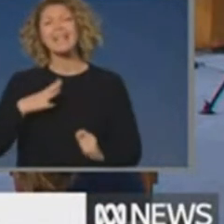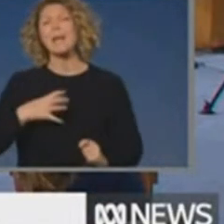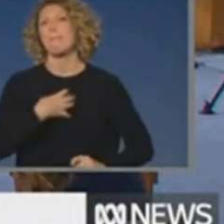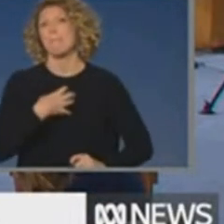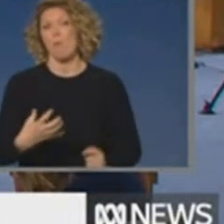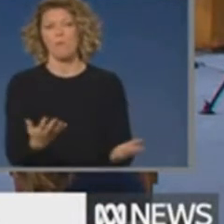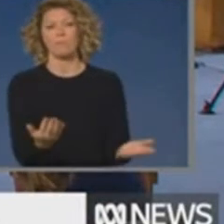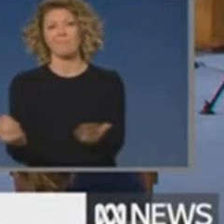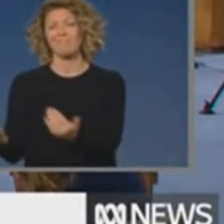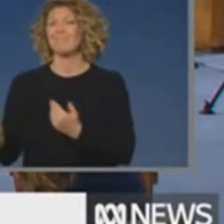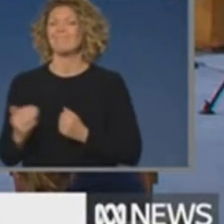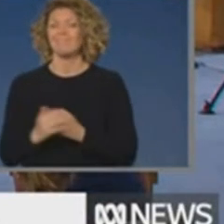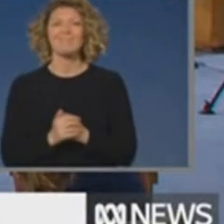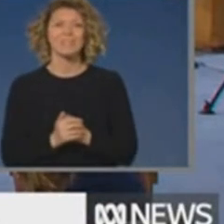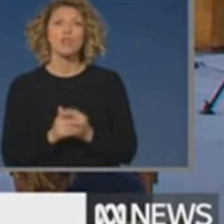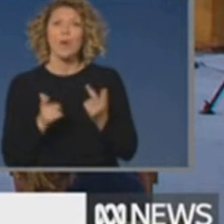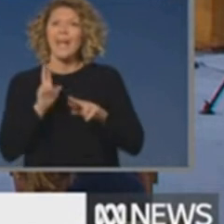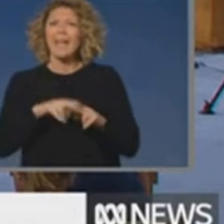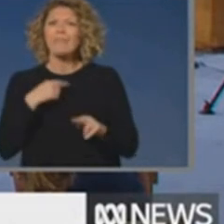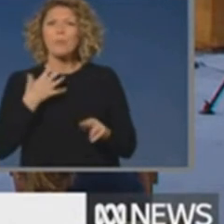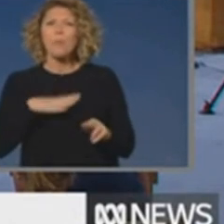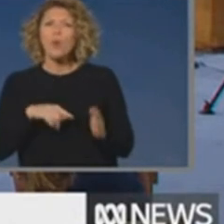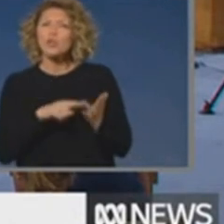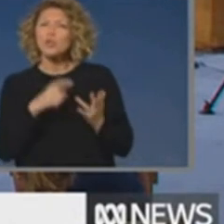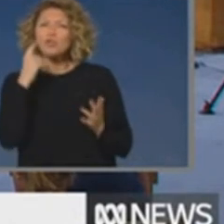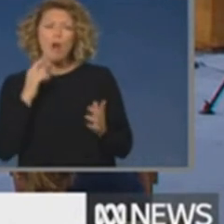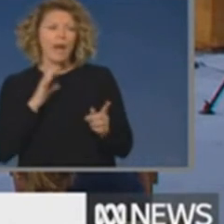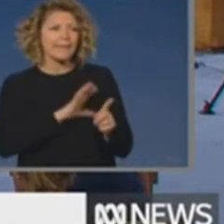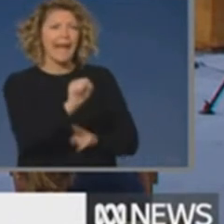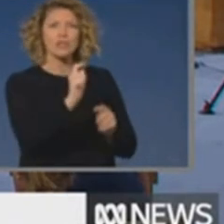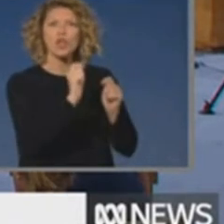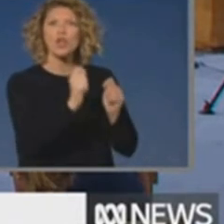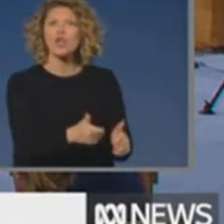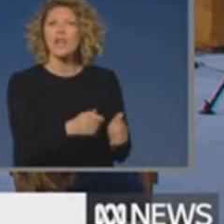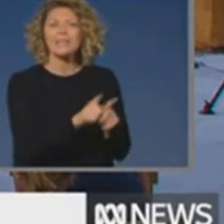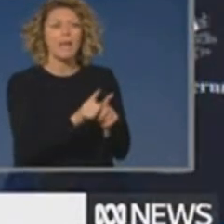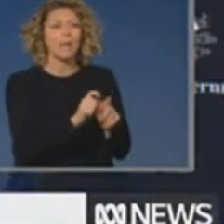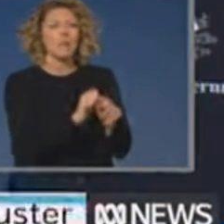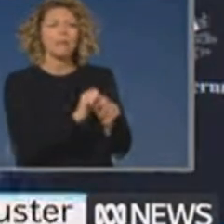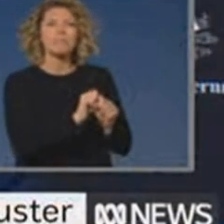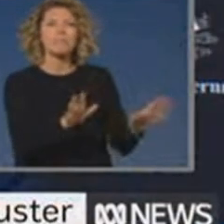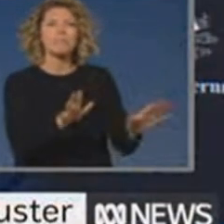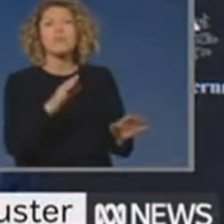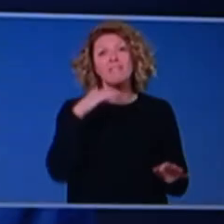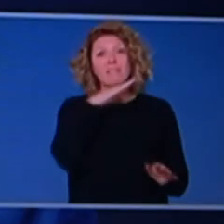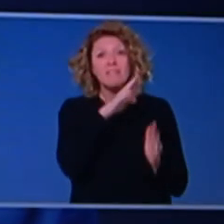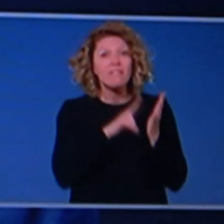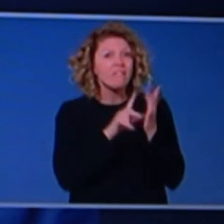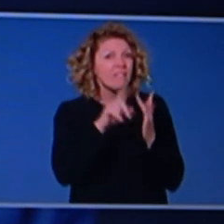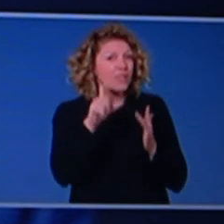get on top of those small outbreaks, and we've seen a couple of them just in recent weeks, a couple in Victoria,